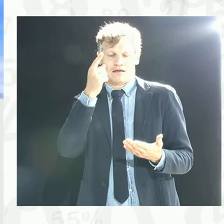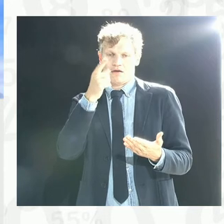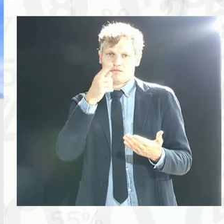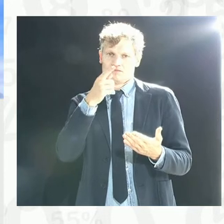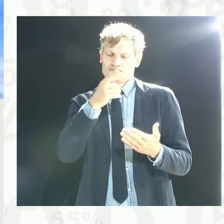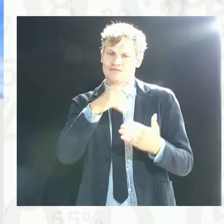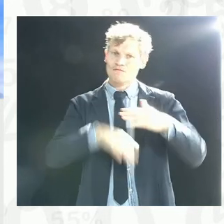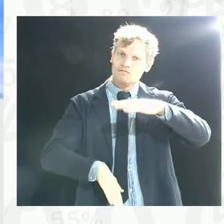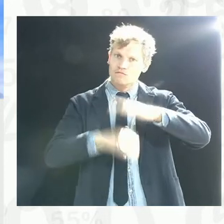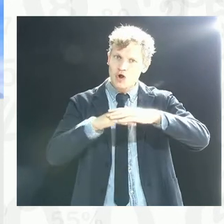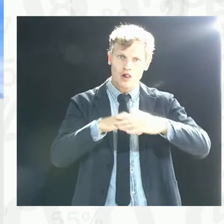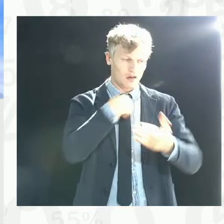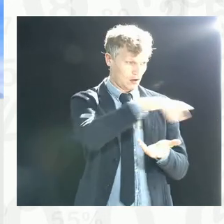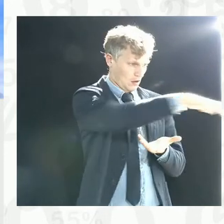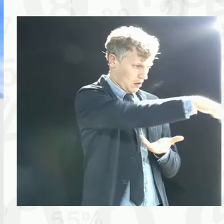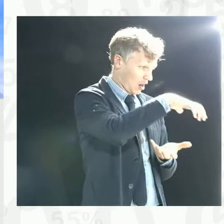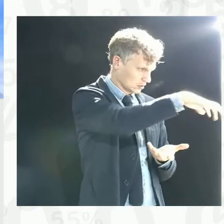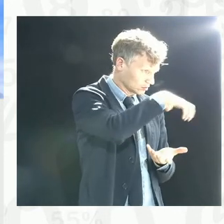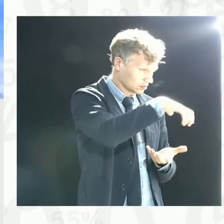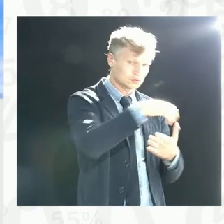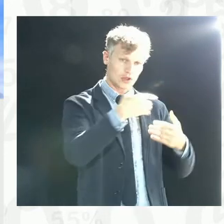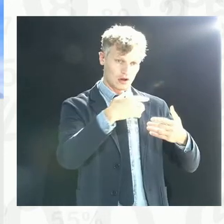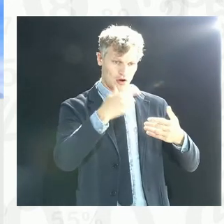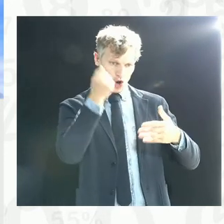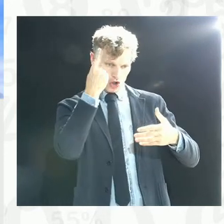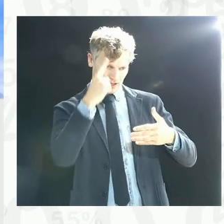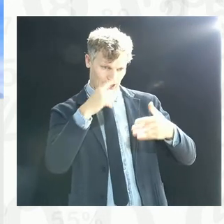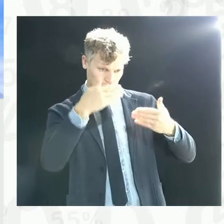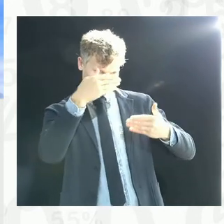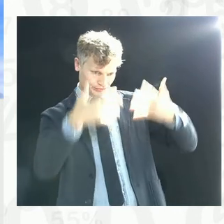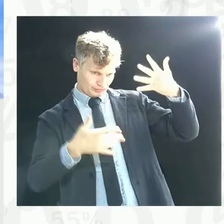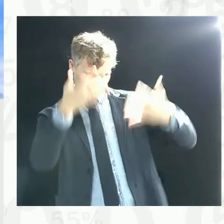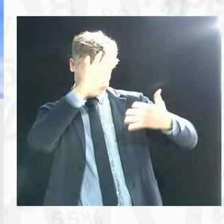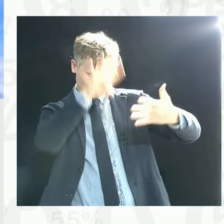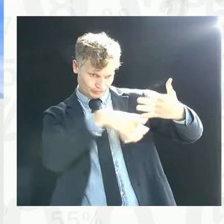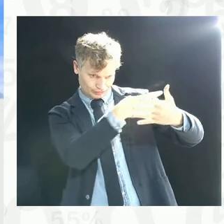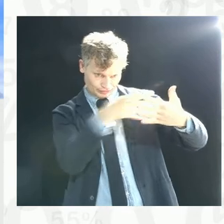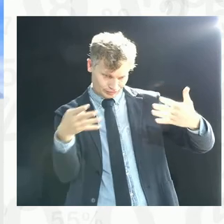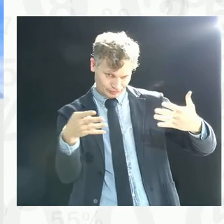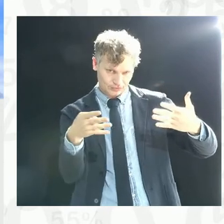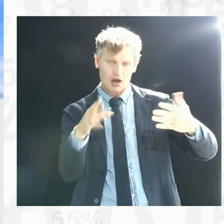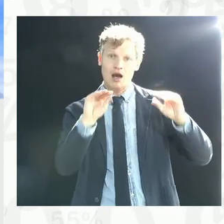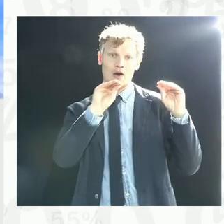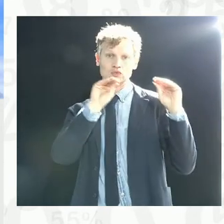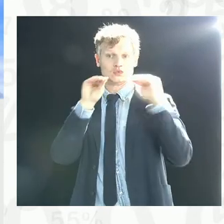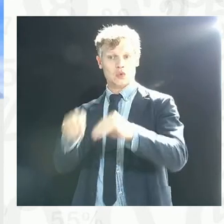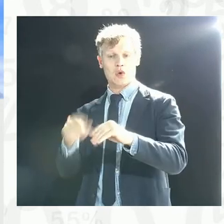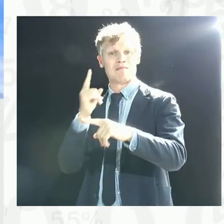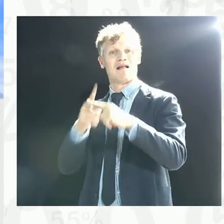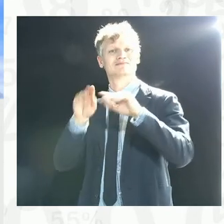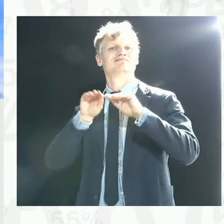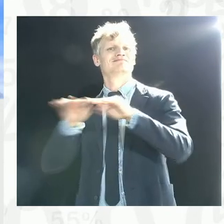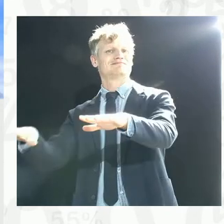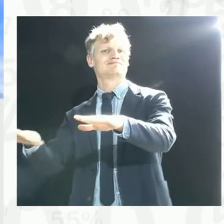how it's processed, how it's stored, and how to ensure confidentiality. Okay? And if you do that,